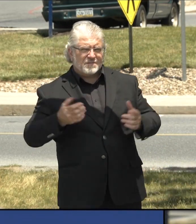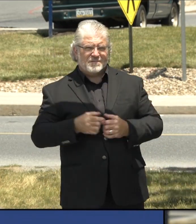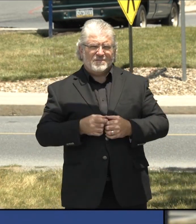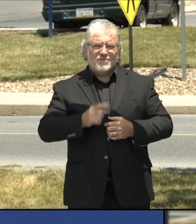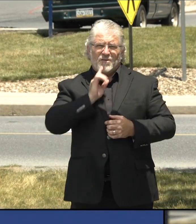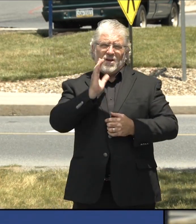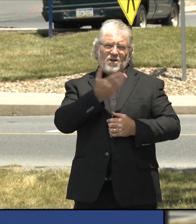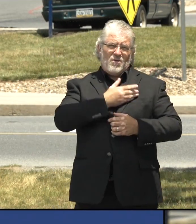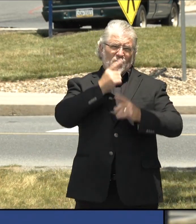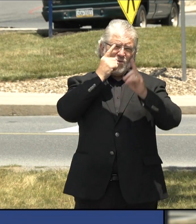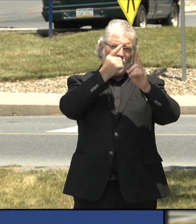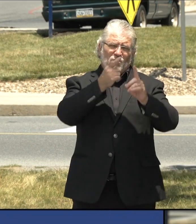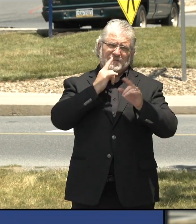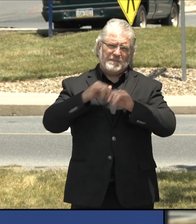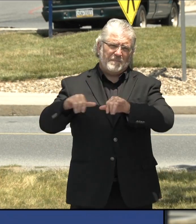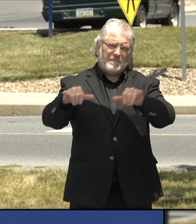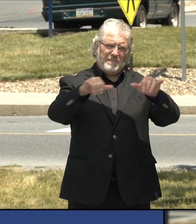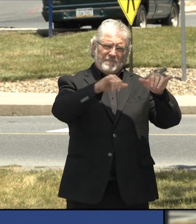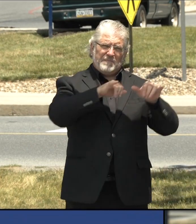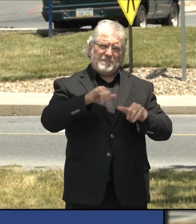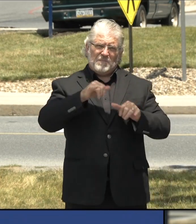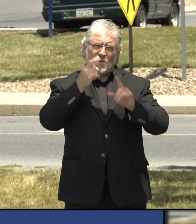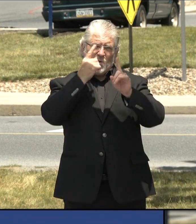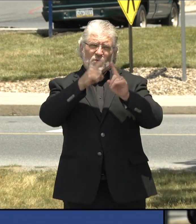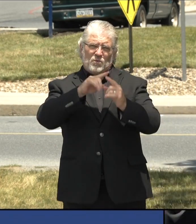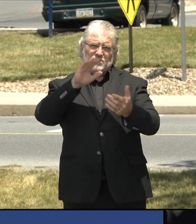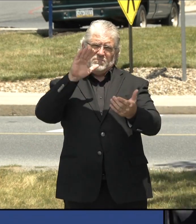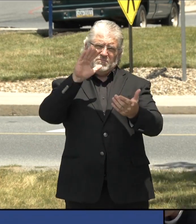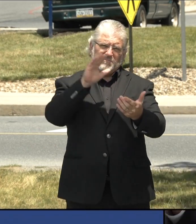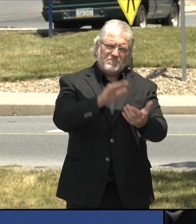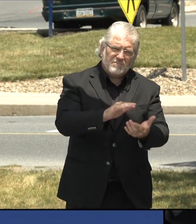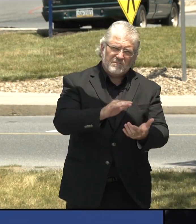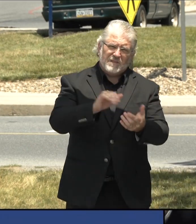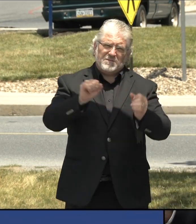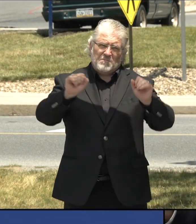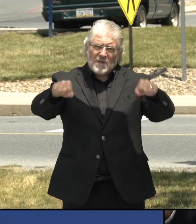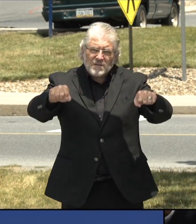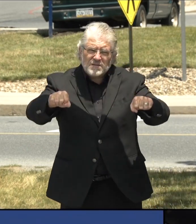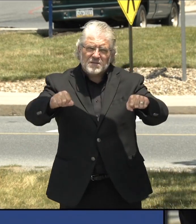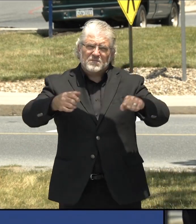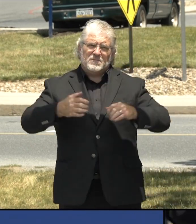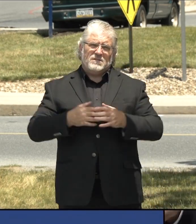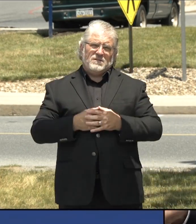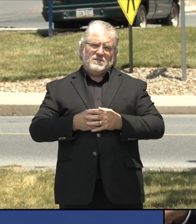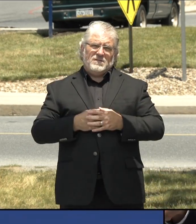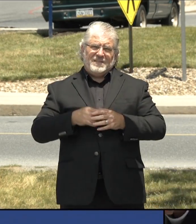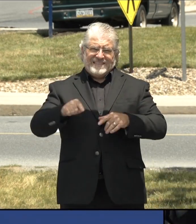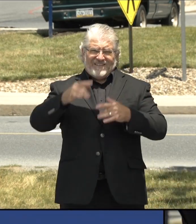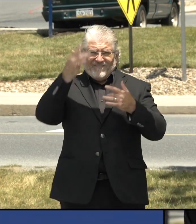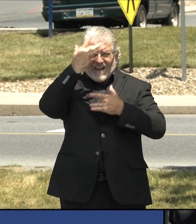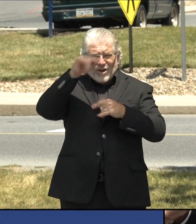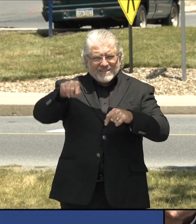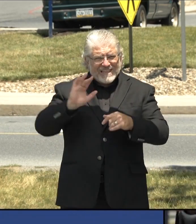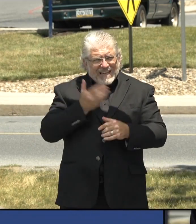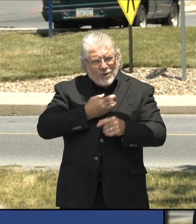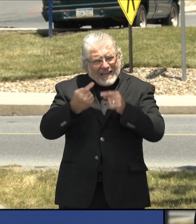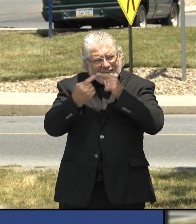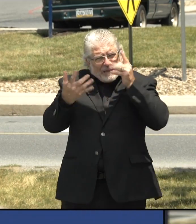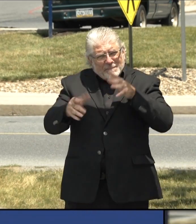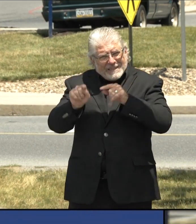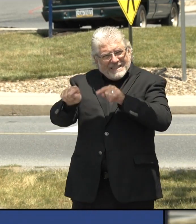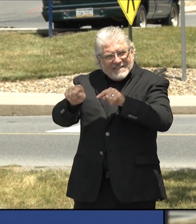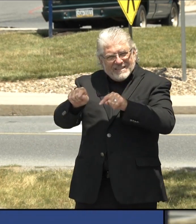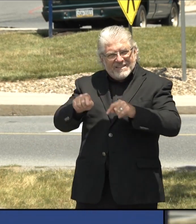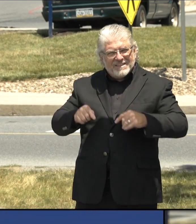And that is reduce the possibility, probability, the likelihood that that virus, that's the enemy, that that virus is going to do something